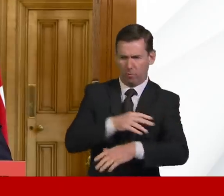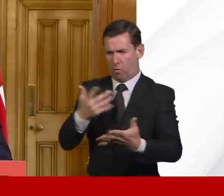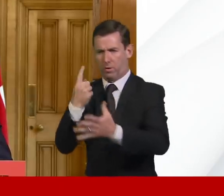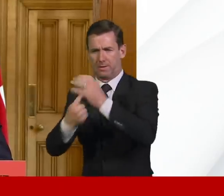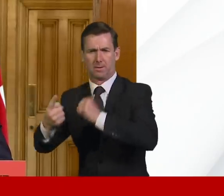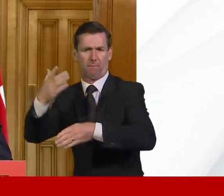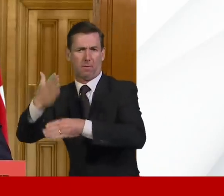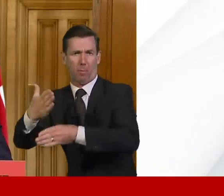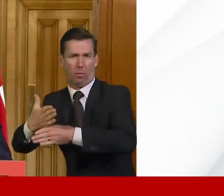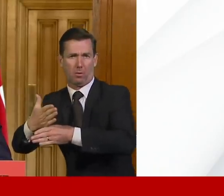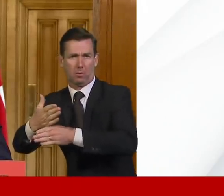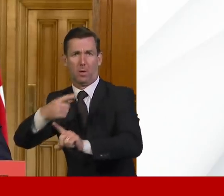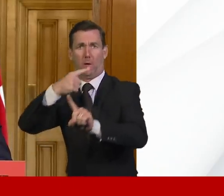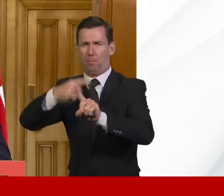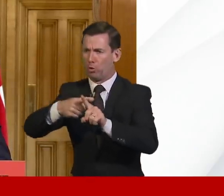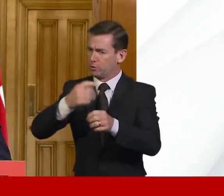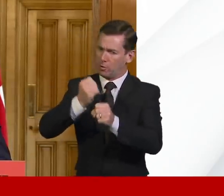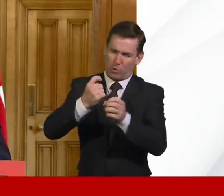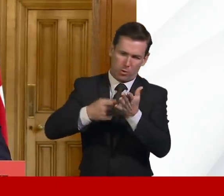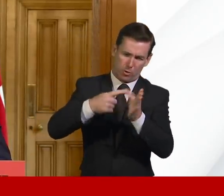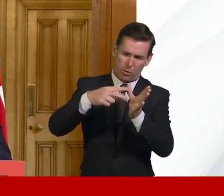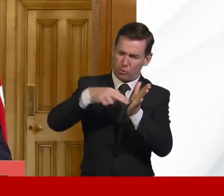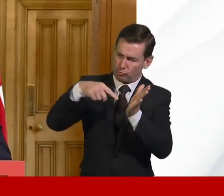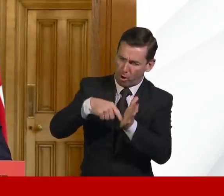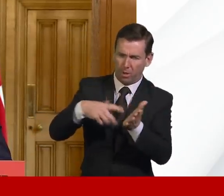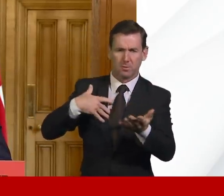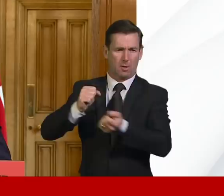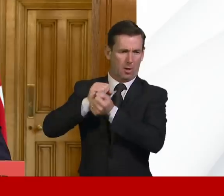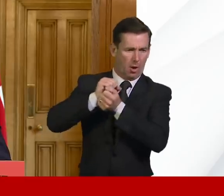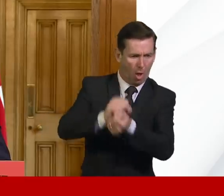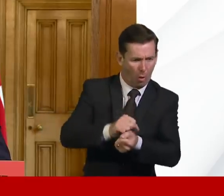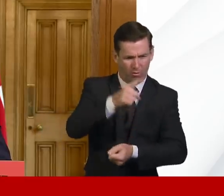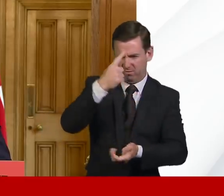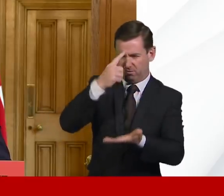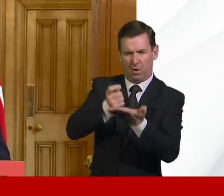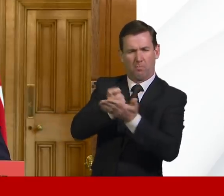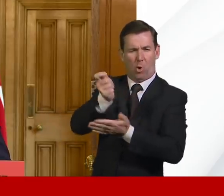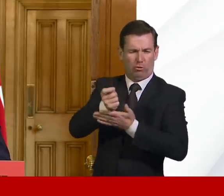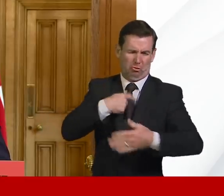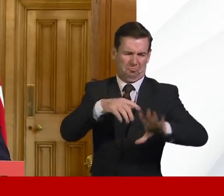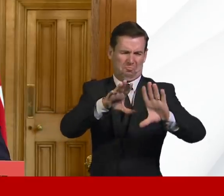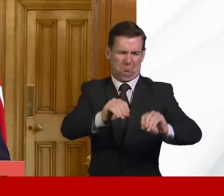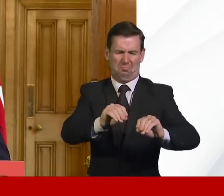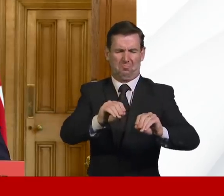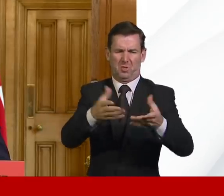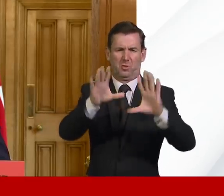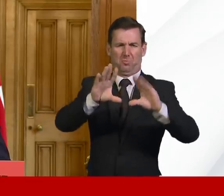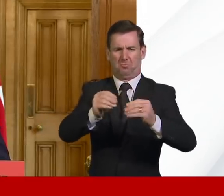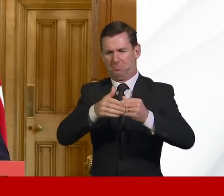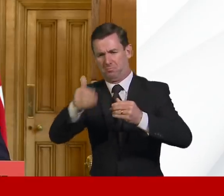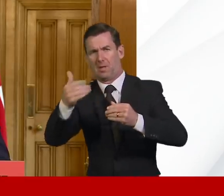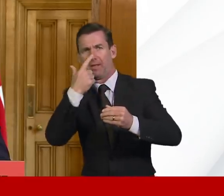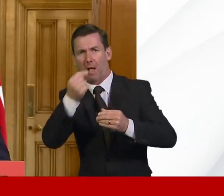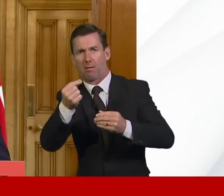a package of grants, loans, business rate holidays and VAT deferrals. Businesses and trade unions